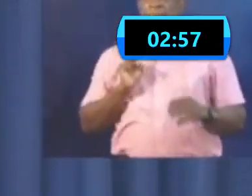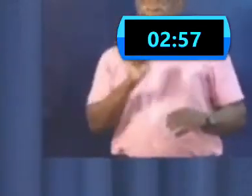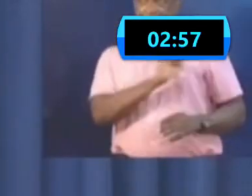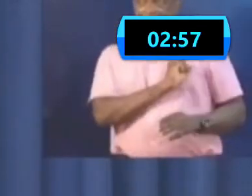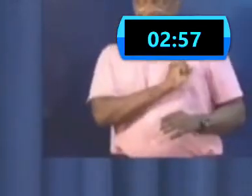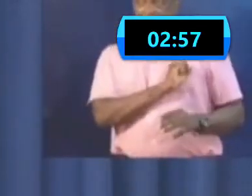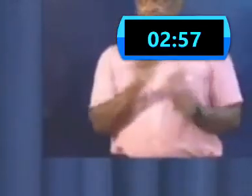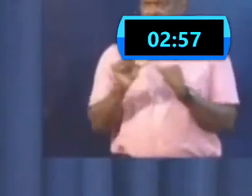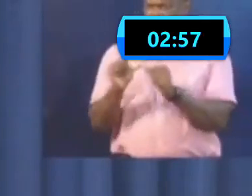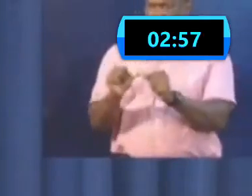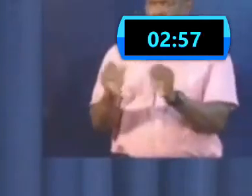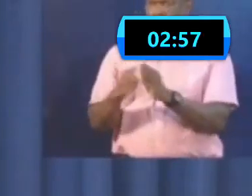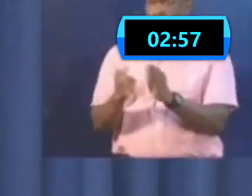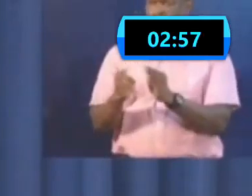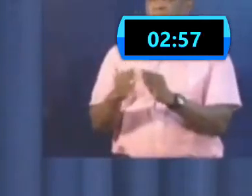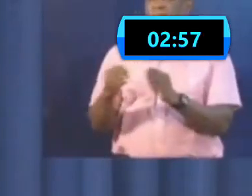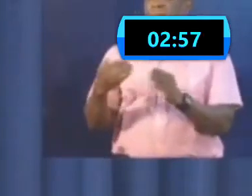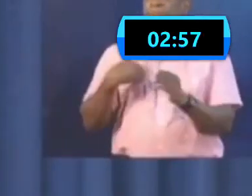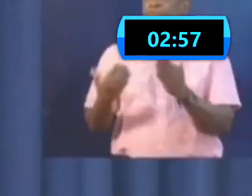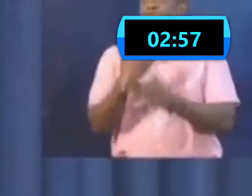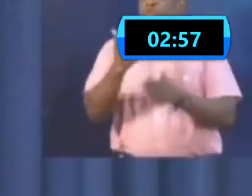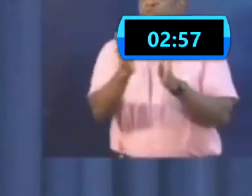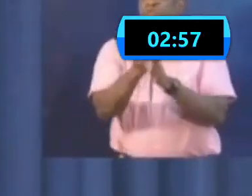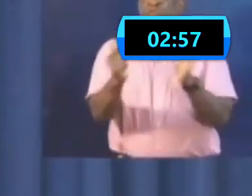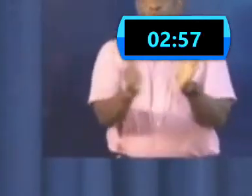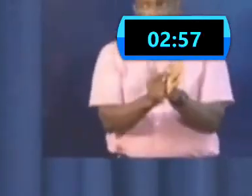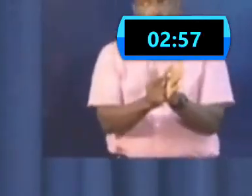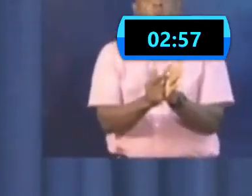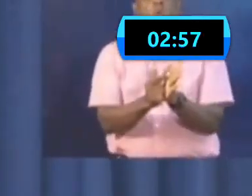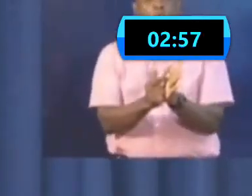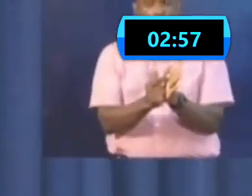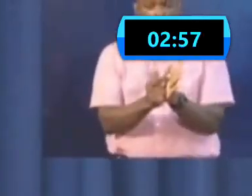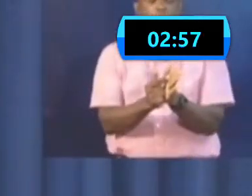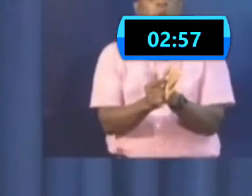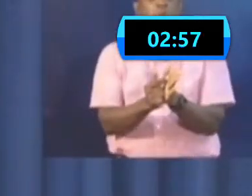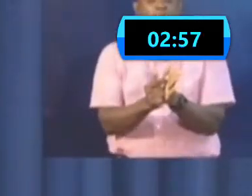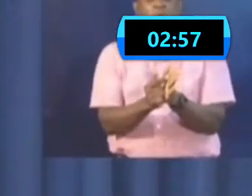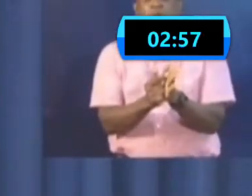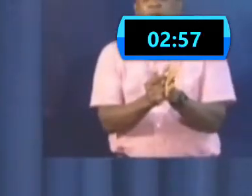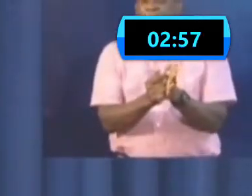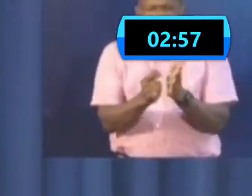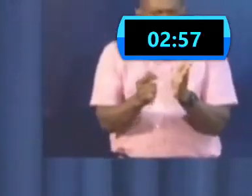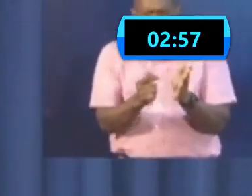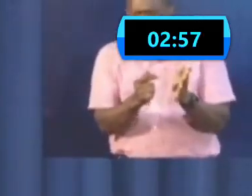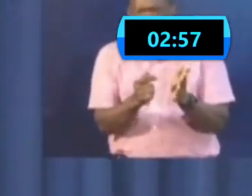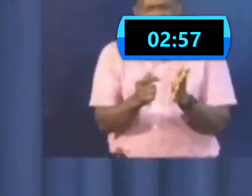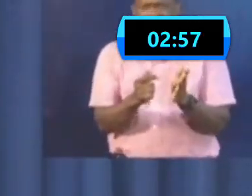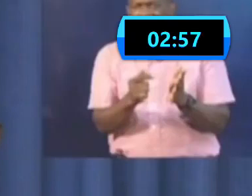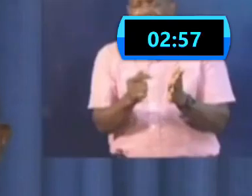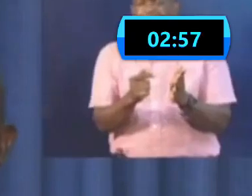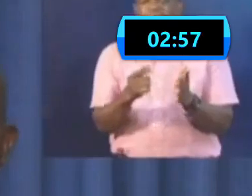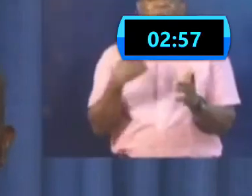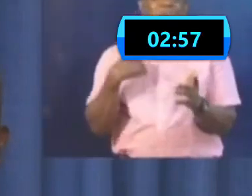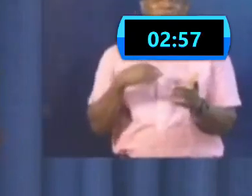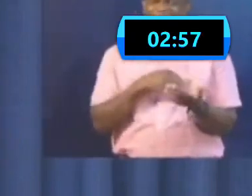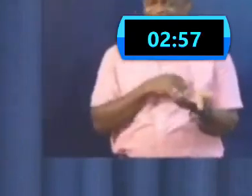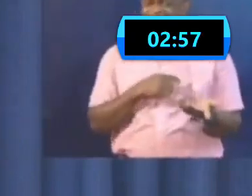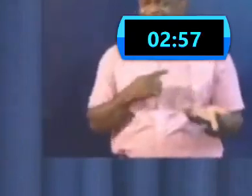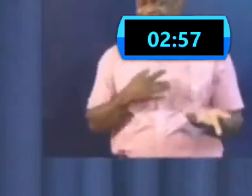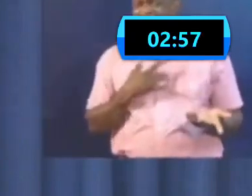the legislation because we did not find it satisfactory that persons were